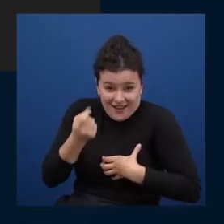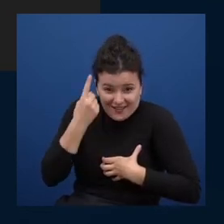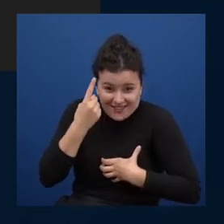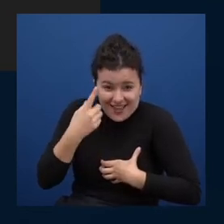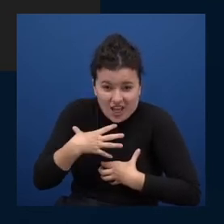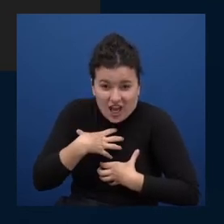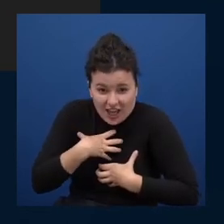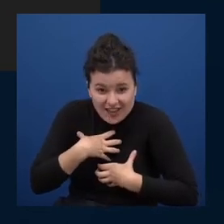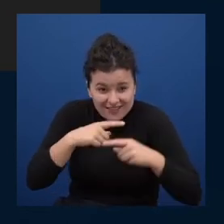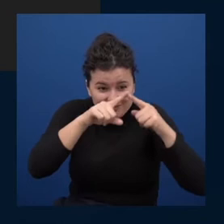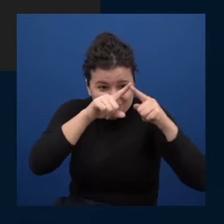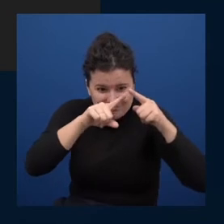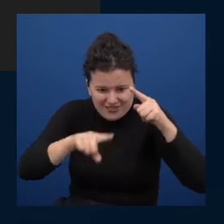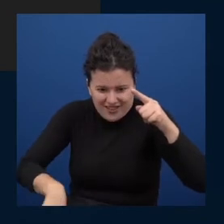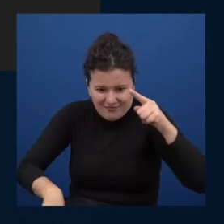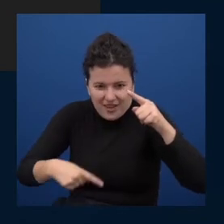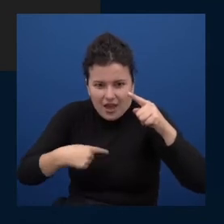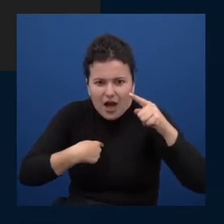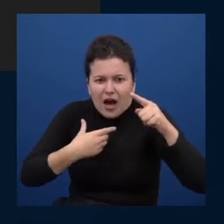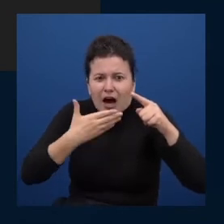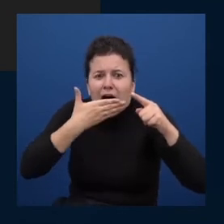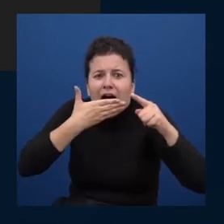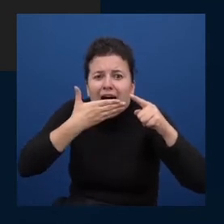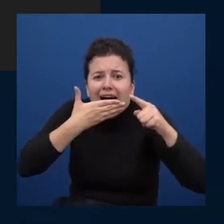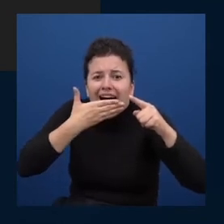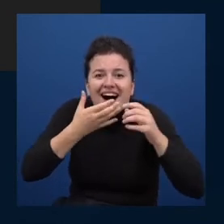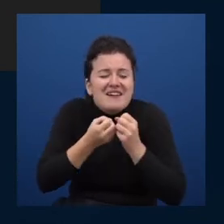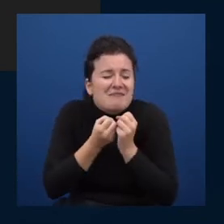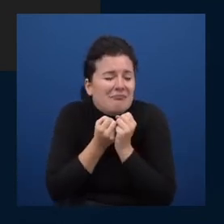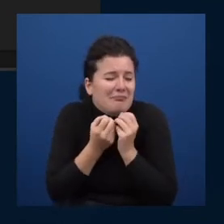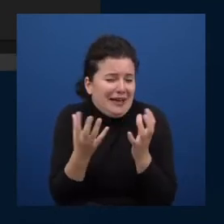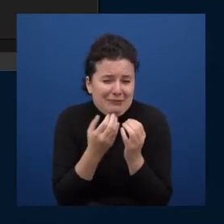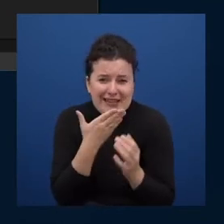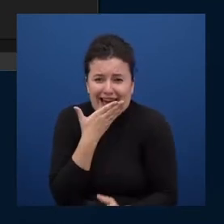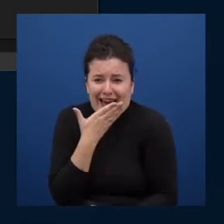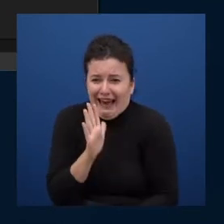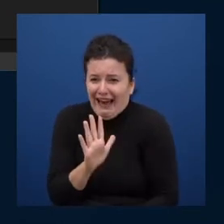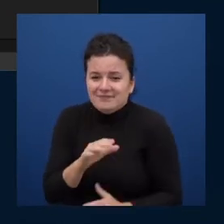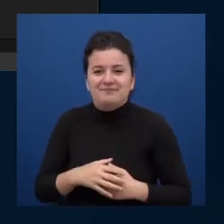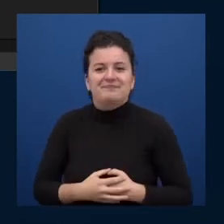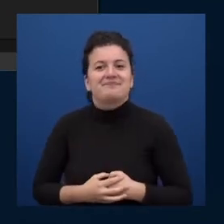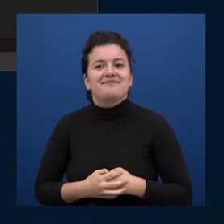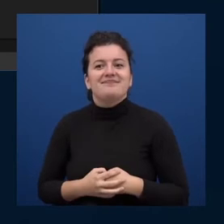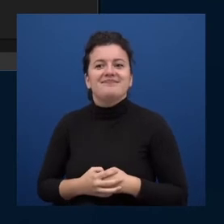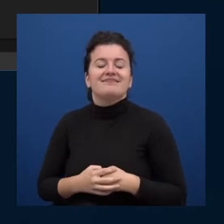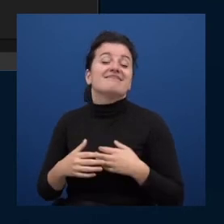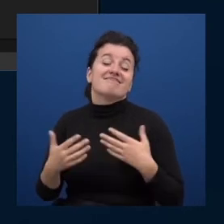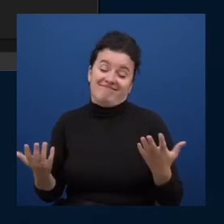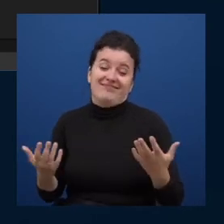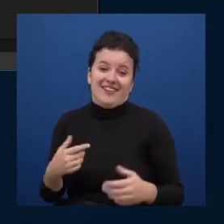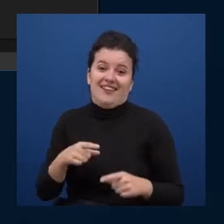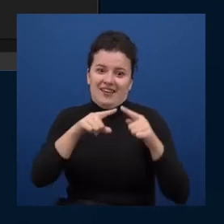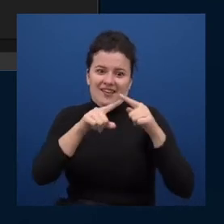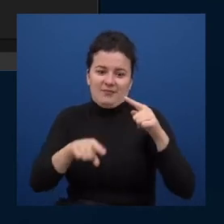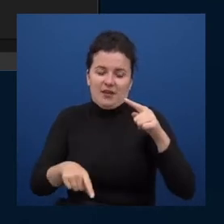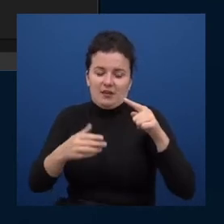wrong here there's so many many things that are wrong so many levels like first i'm like well that was awful